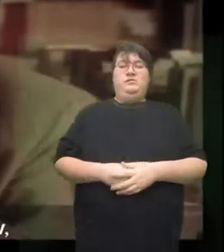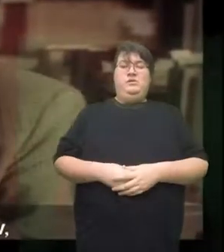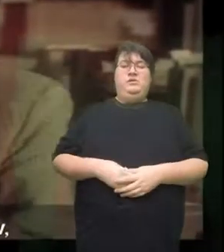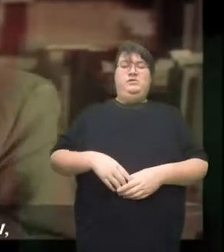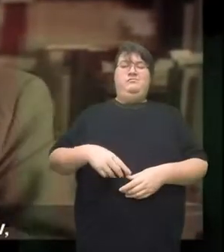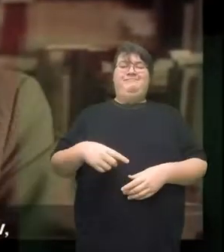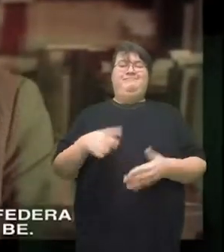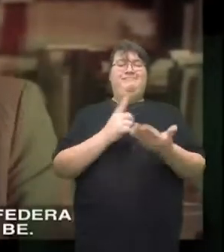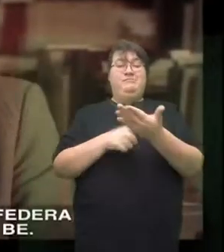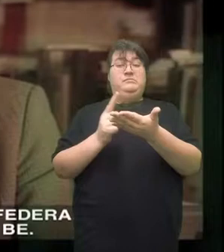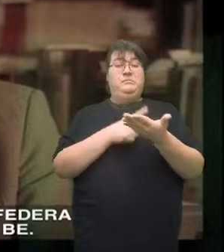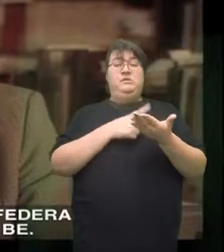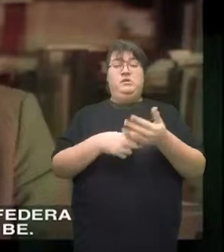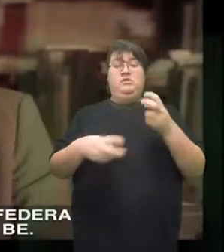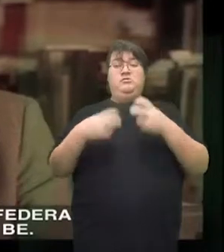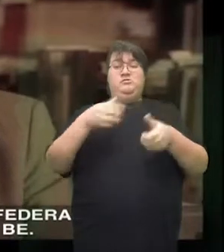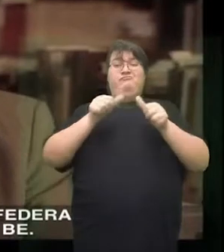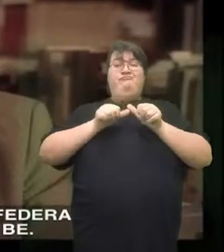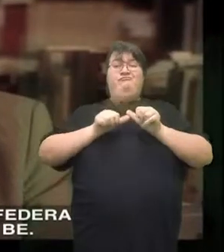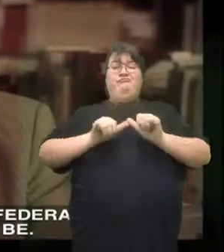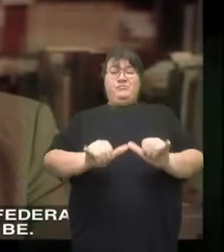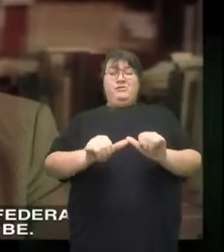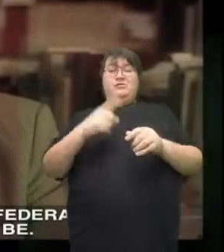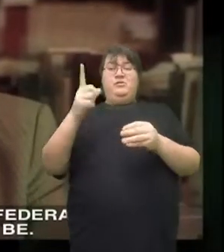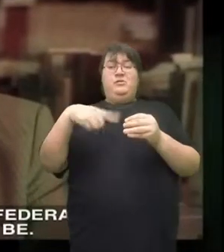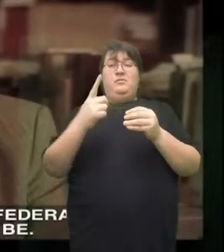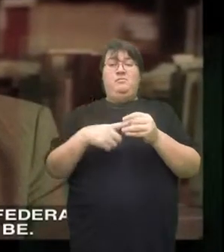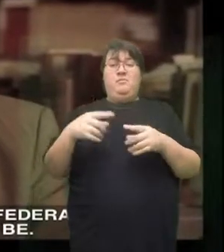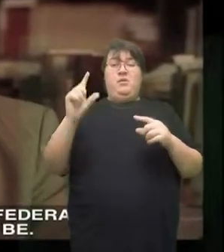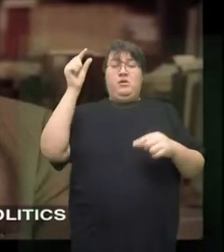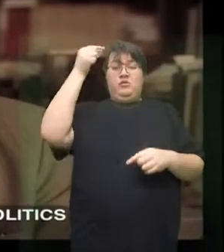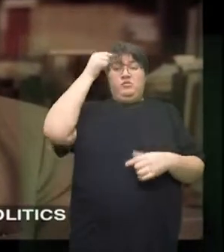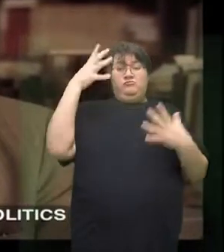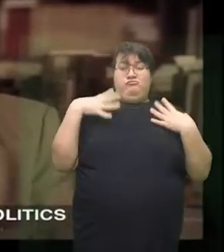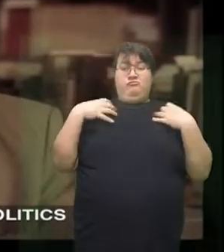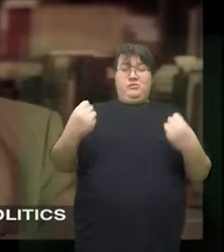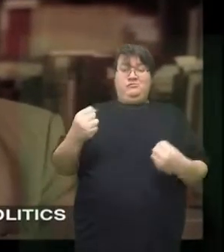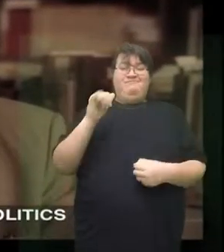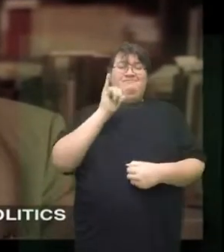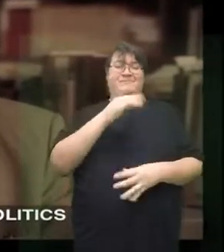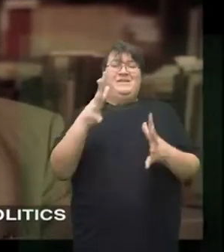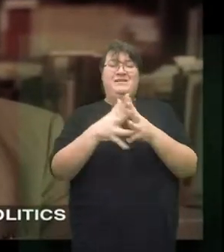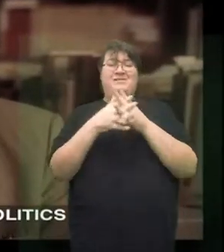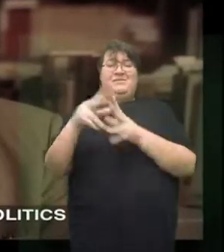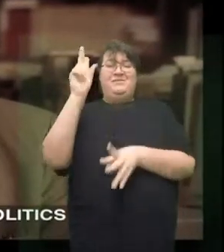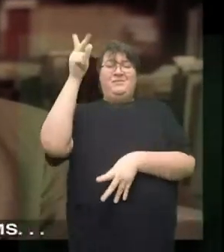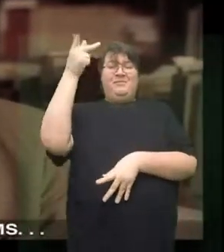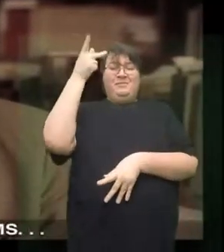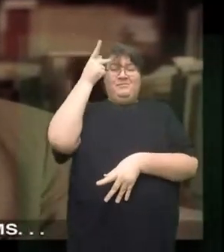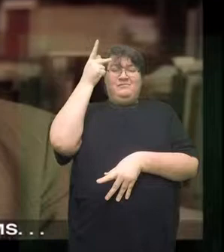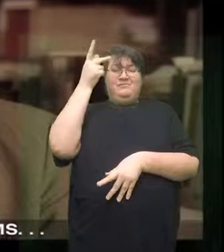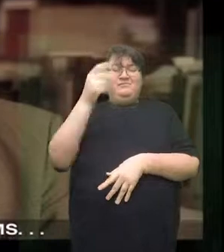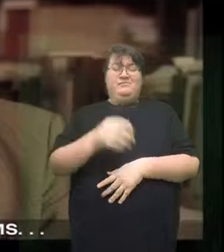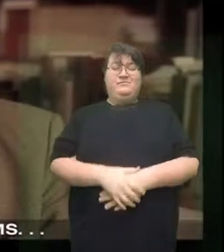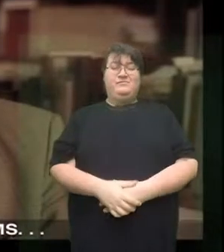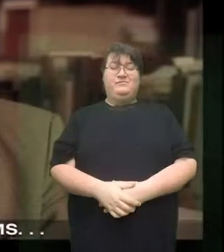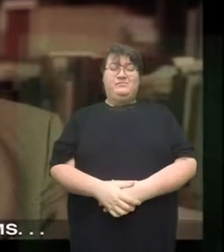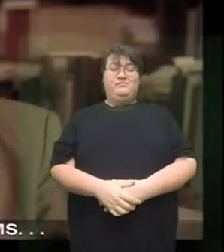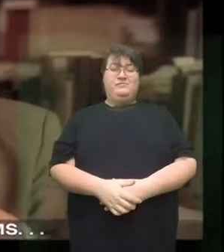it in Washington now as to how powerful the federal government should be. That's what American politics is all about.